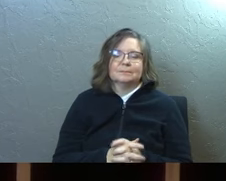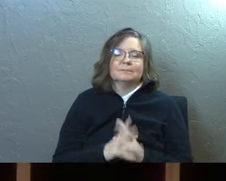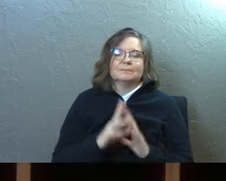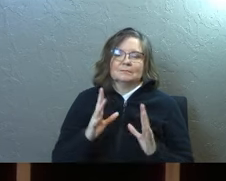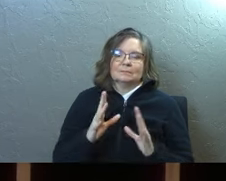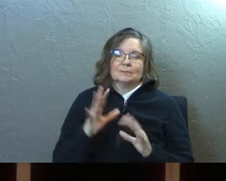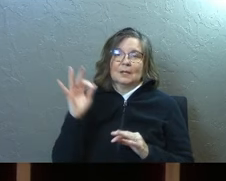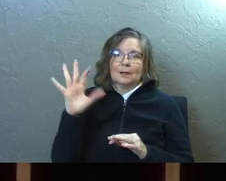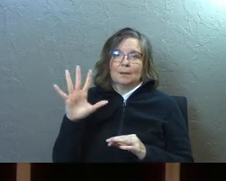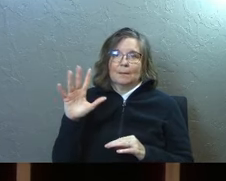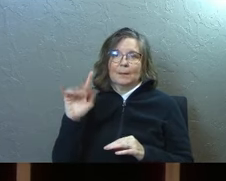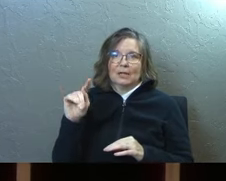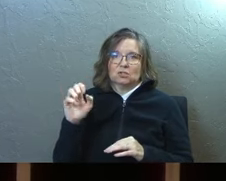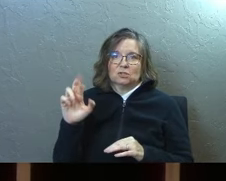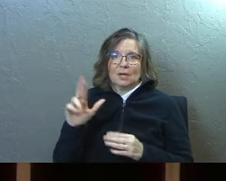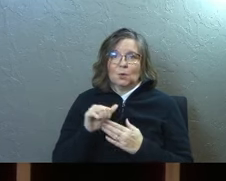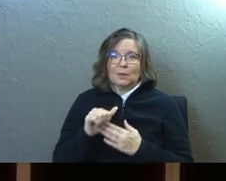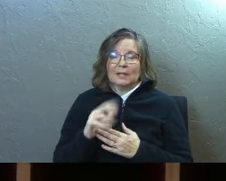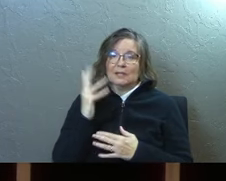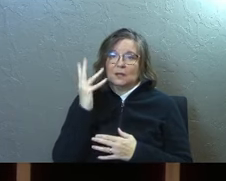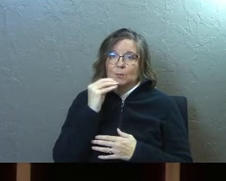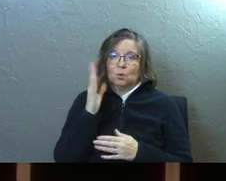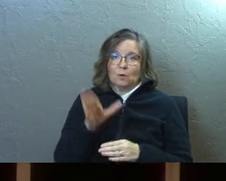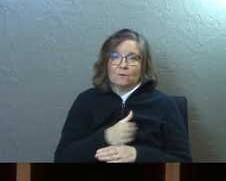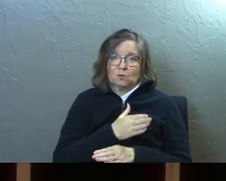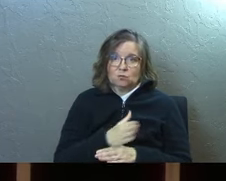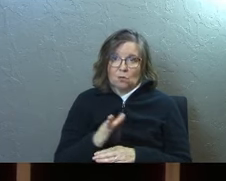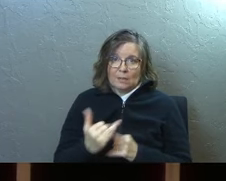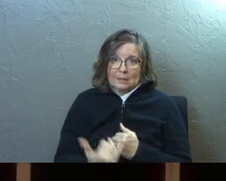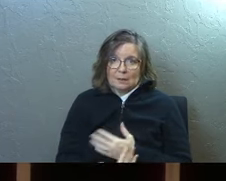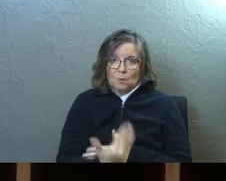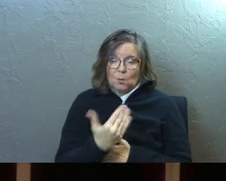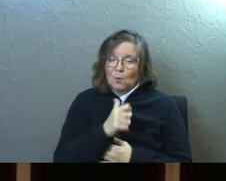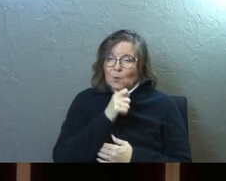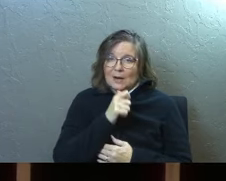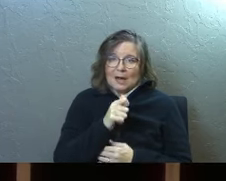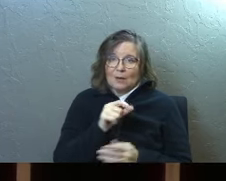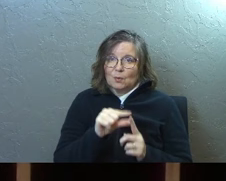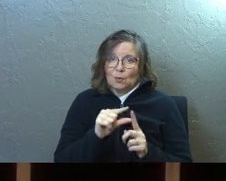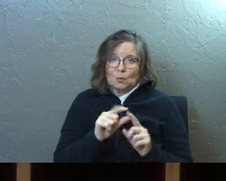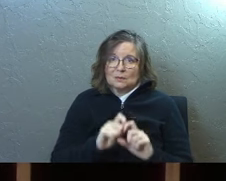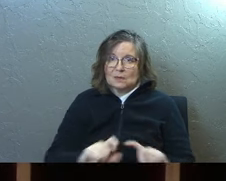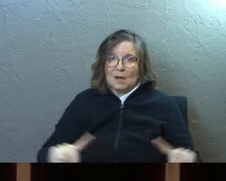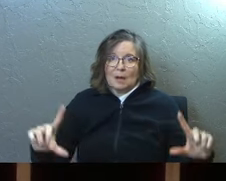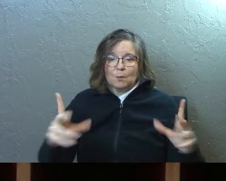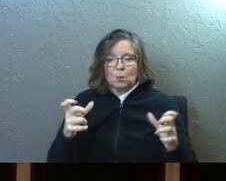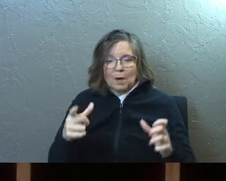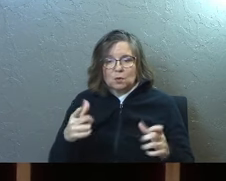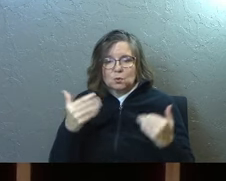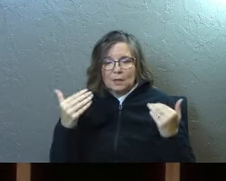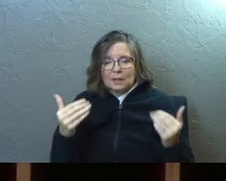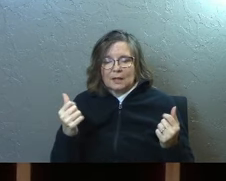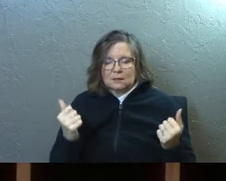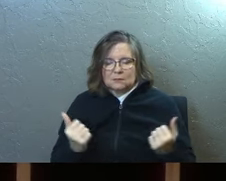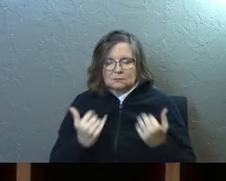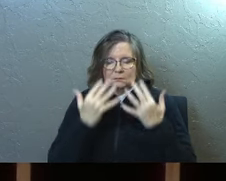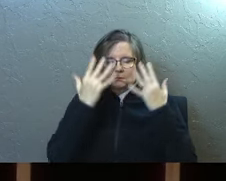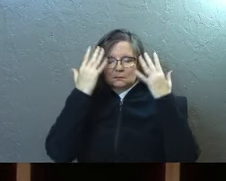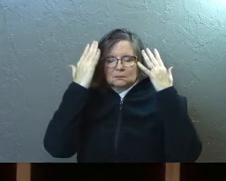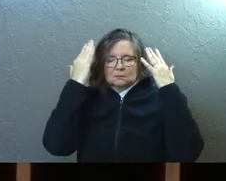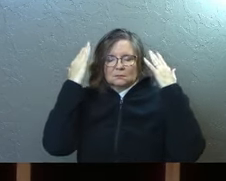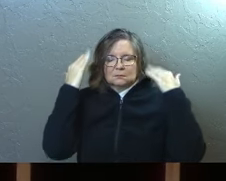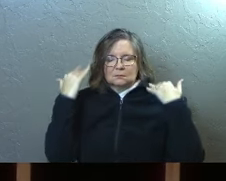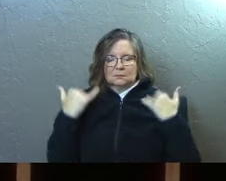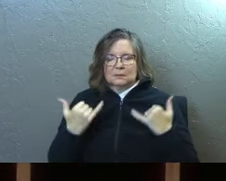So Pastor Tanner is going to lead us in a beautiful song this morning. But we're not going to put the words up. We just want you to let this wash over you.